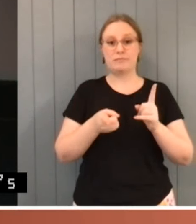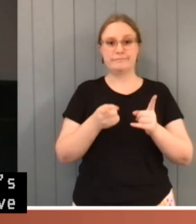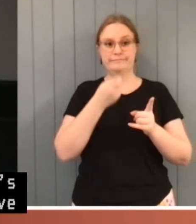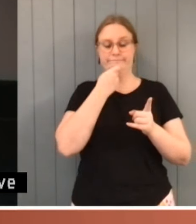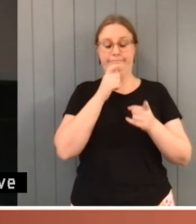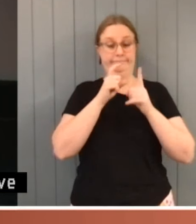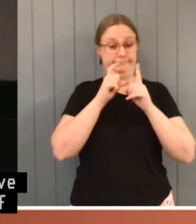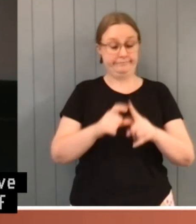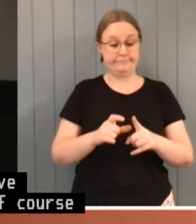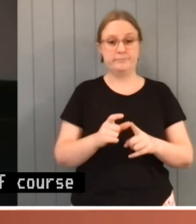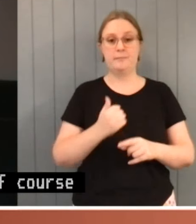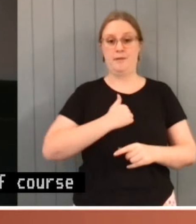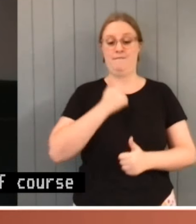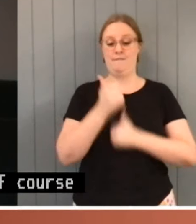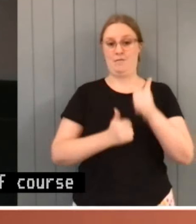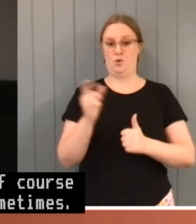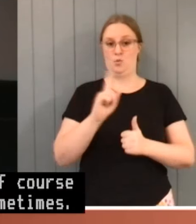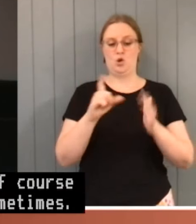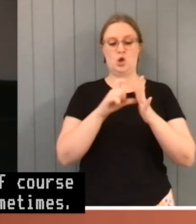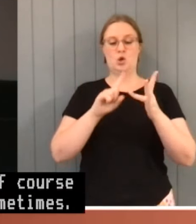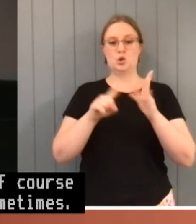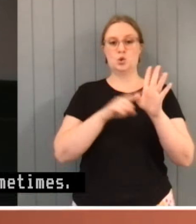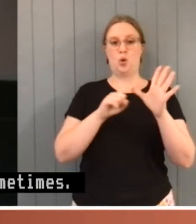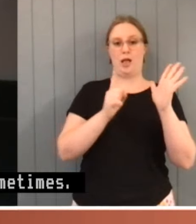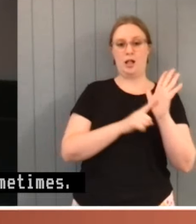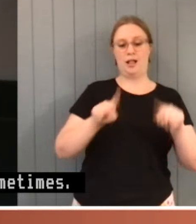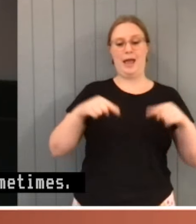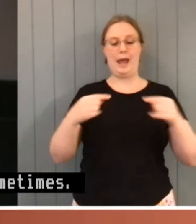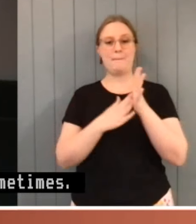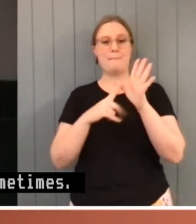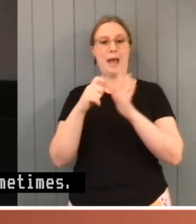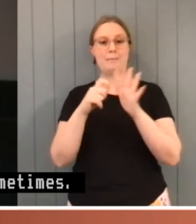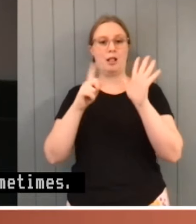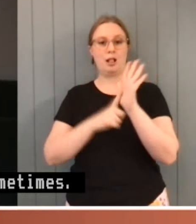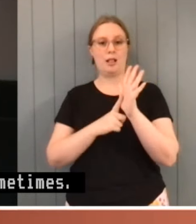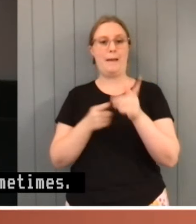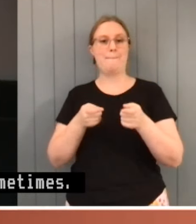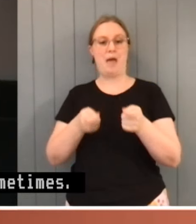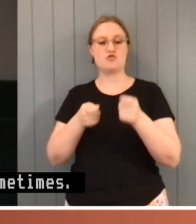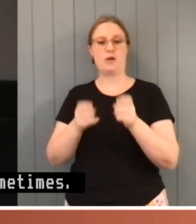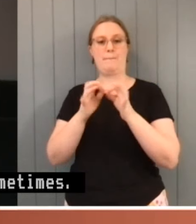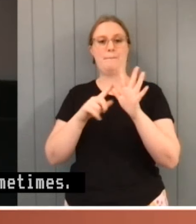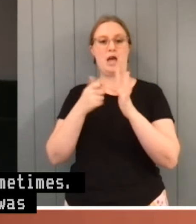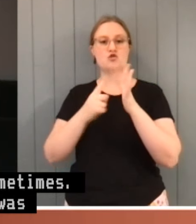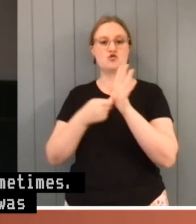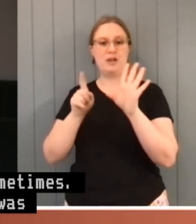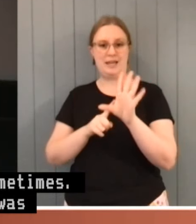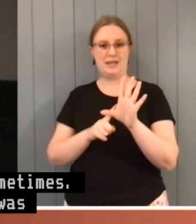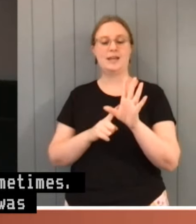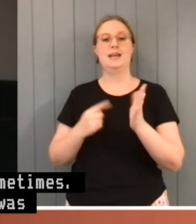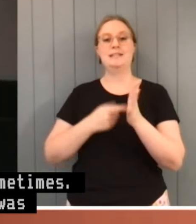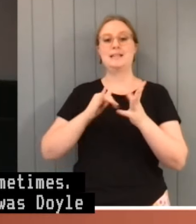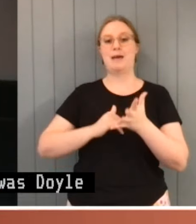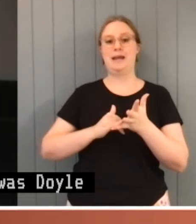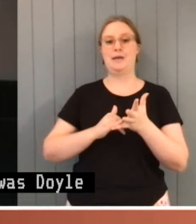is Doyle and Maypole Bakery, which was decided in the Tasmanian Supreme Court in 1981, where